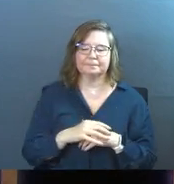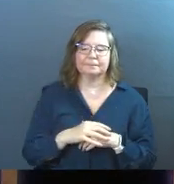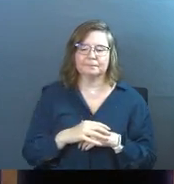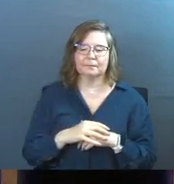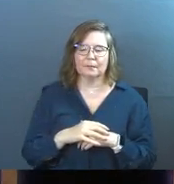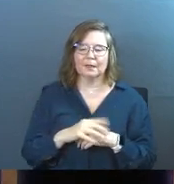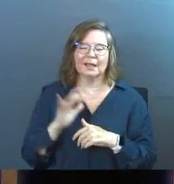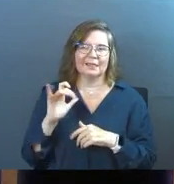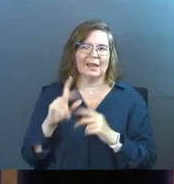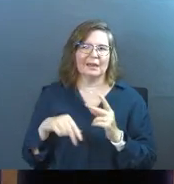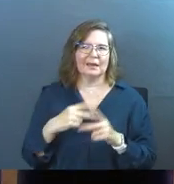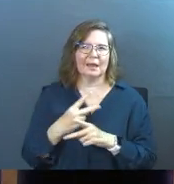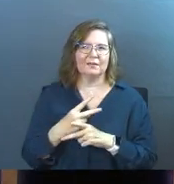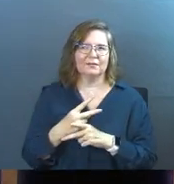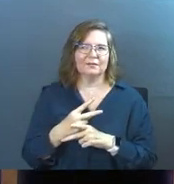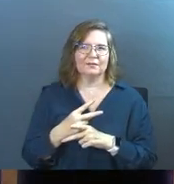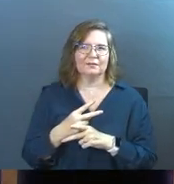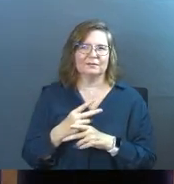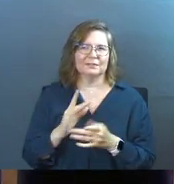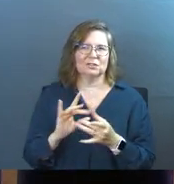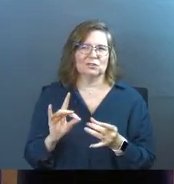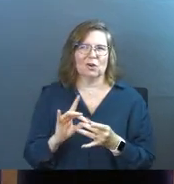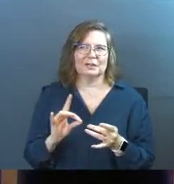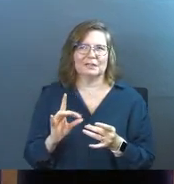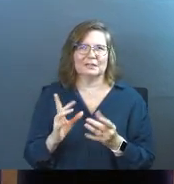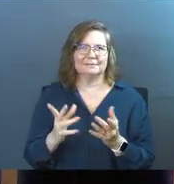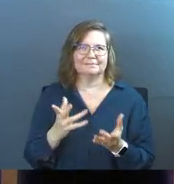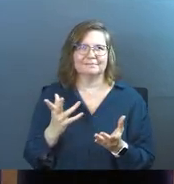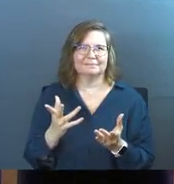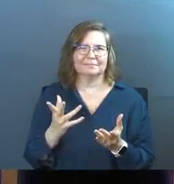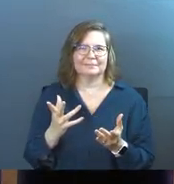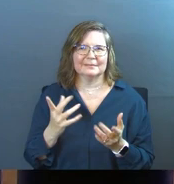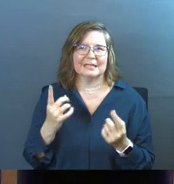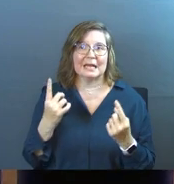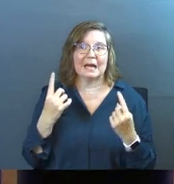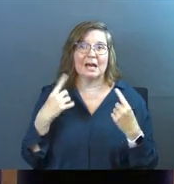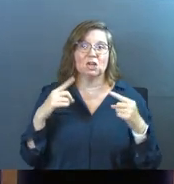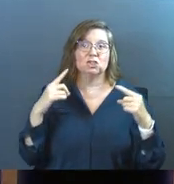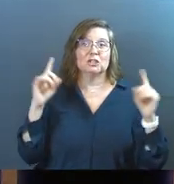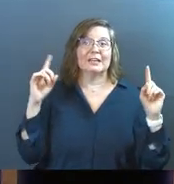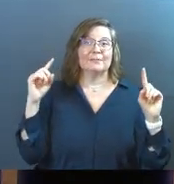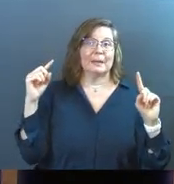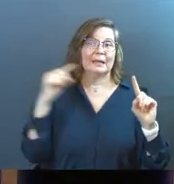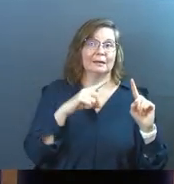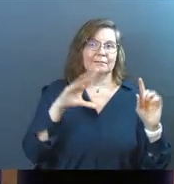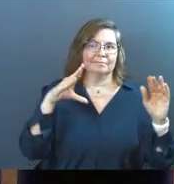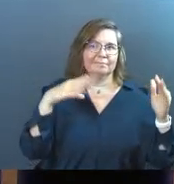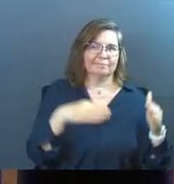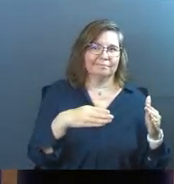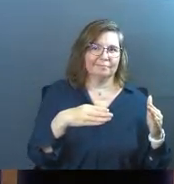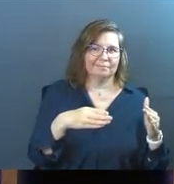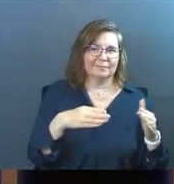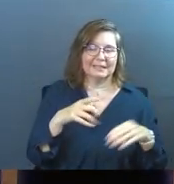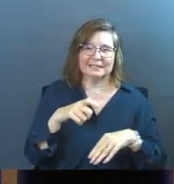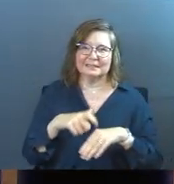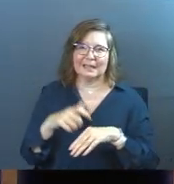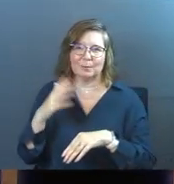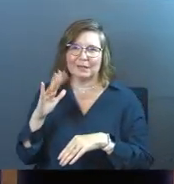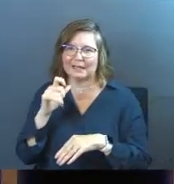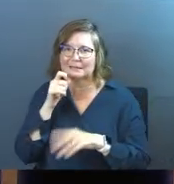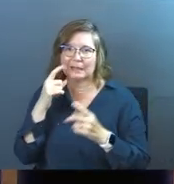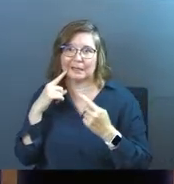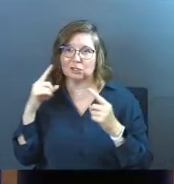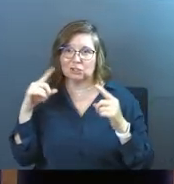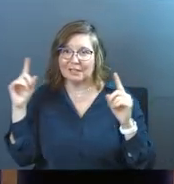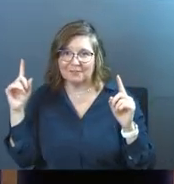And, and, and that kind of, that kind of talk is, is a achievement talk. Time with God is not an achievement,